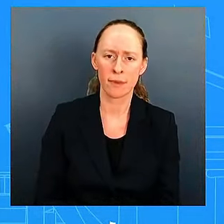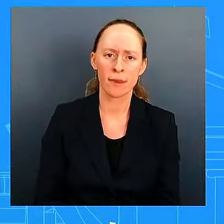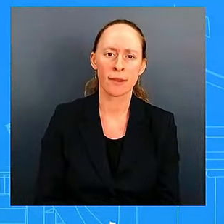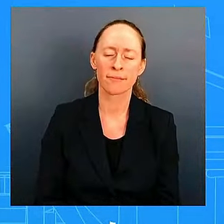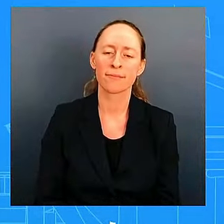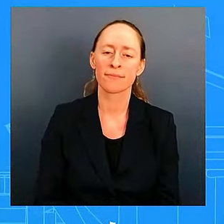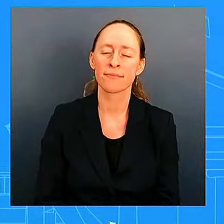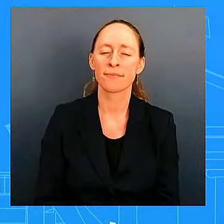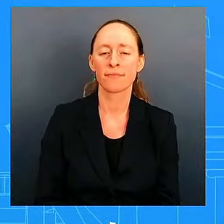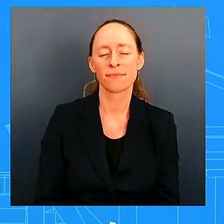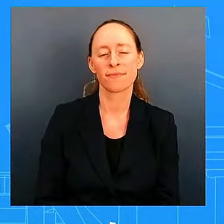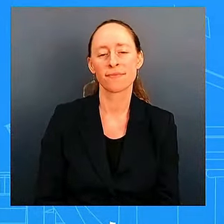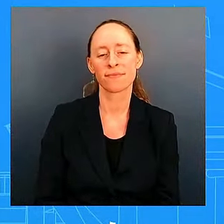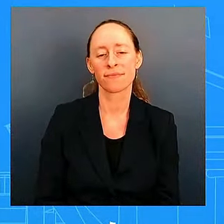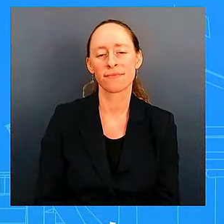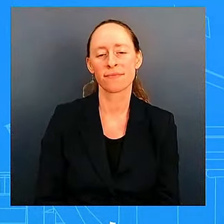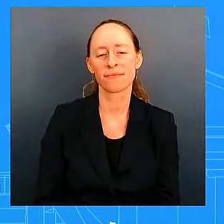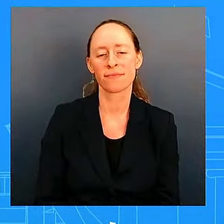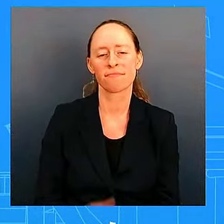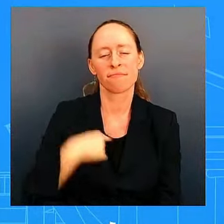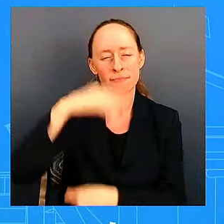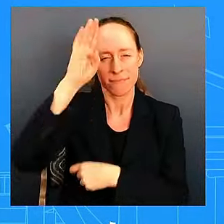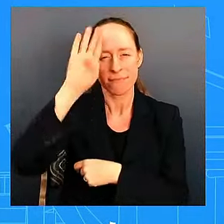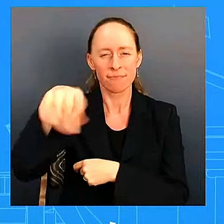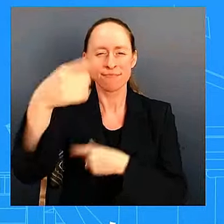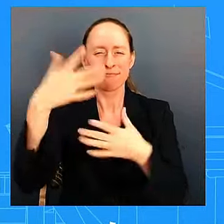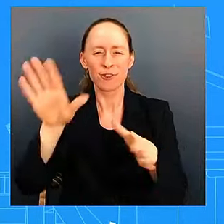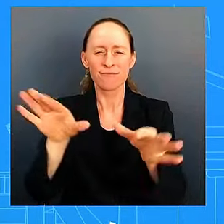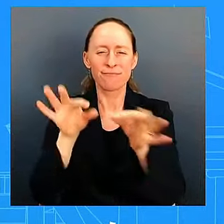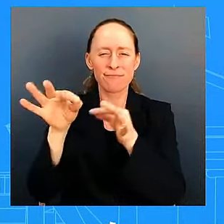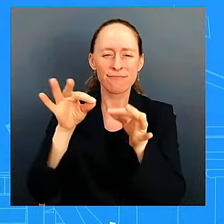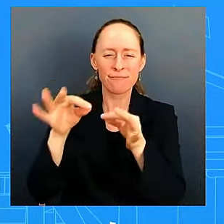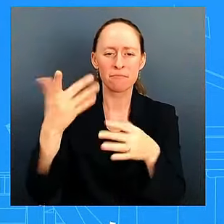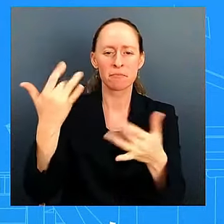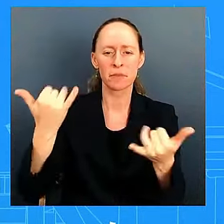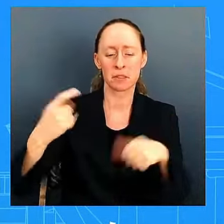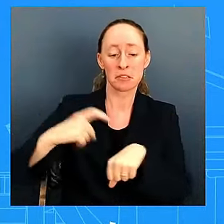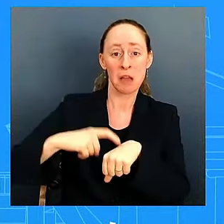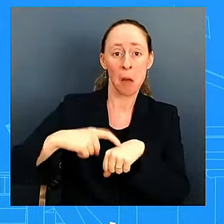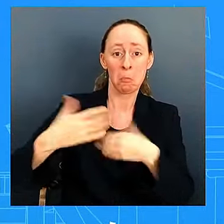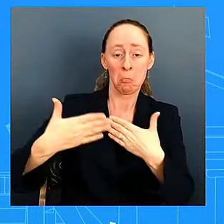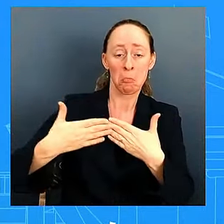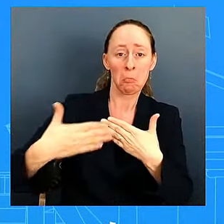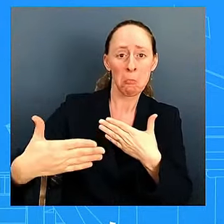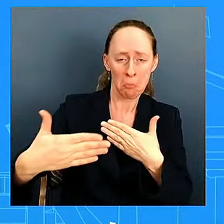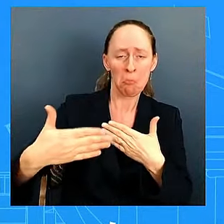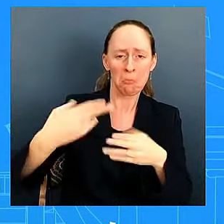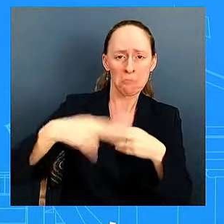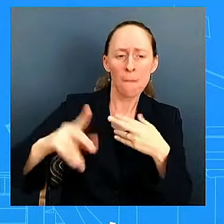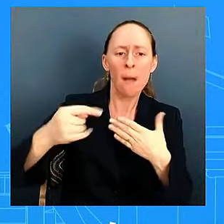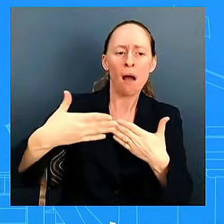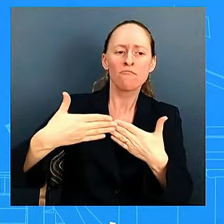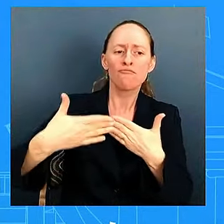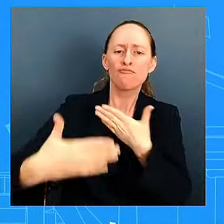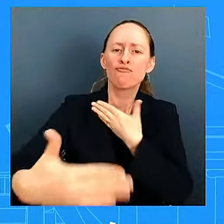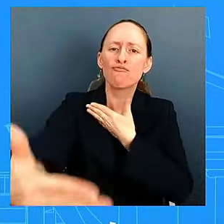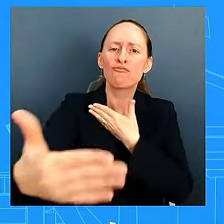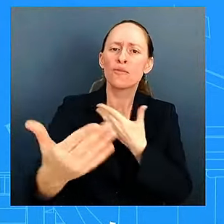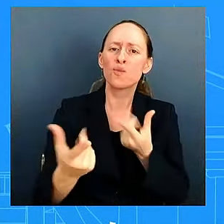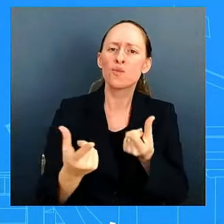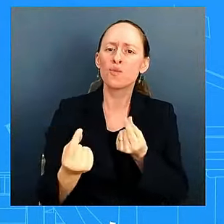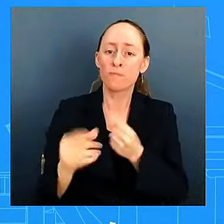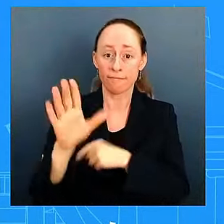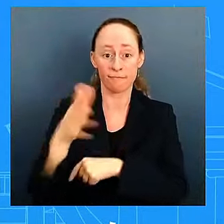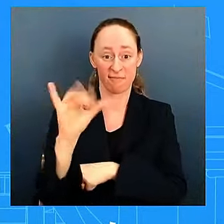long term with this devastation number one housing for those who do not have shelter what are you thinking i mean there have been lessons learned since